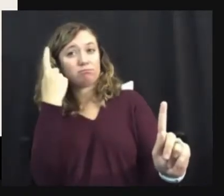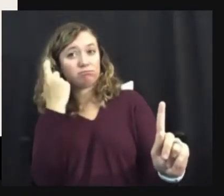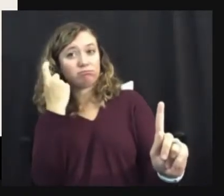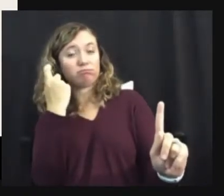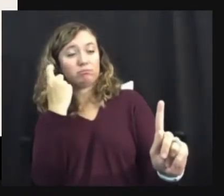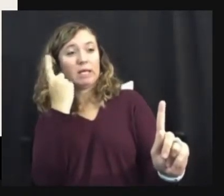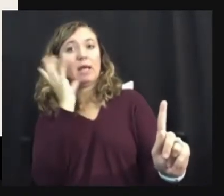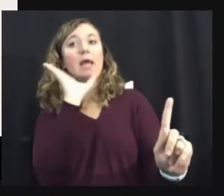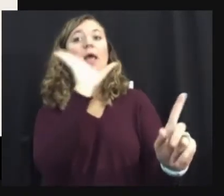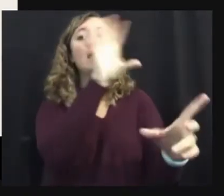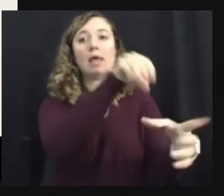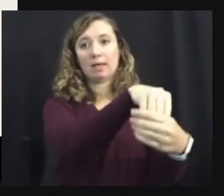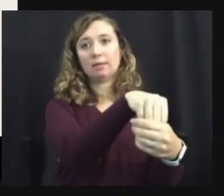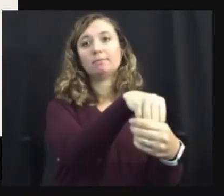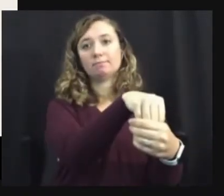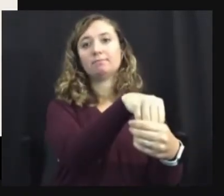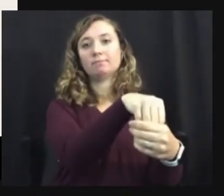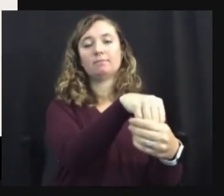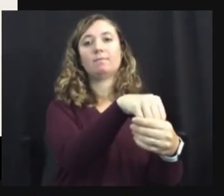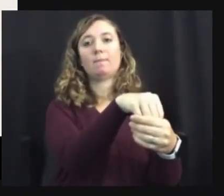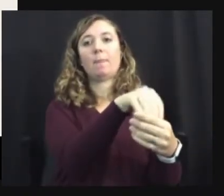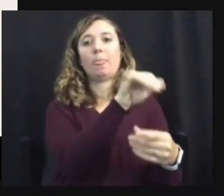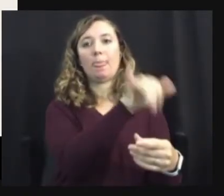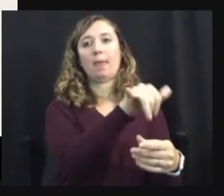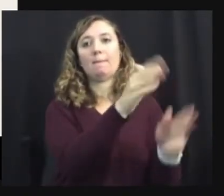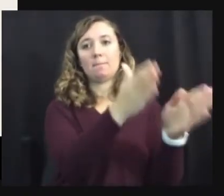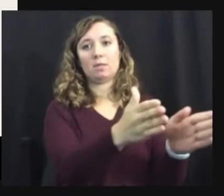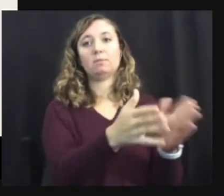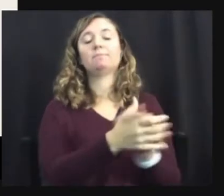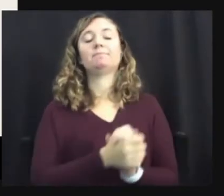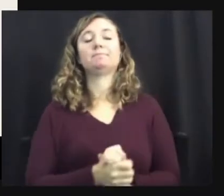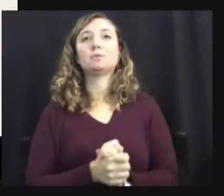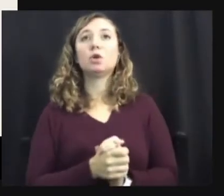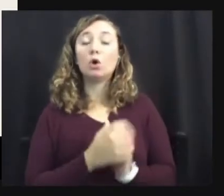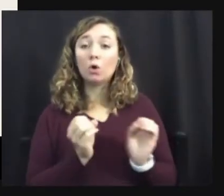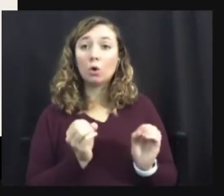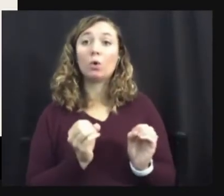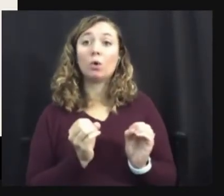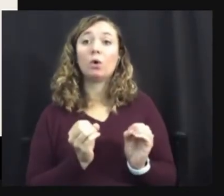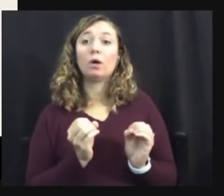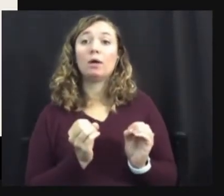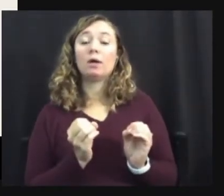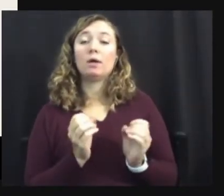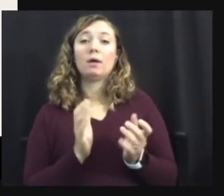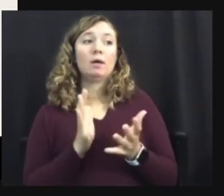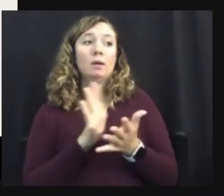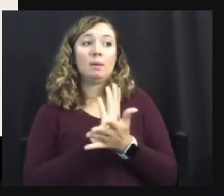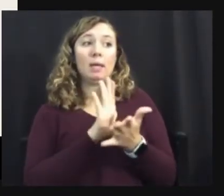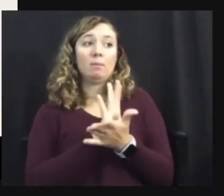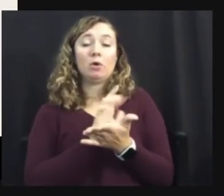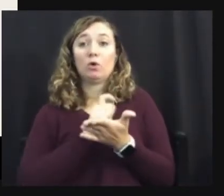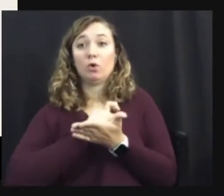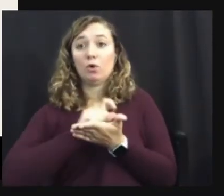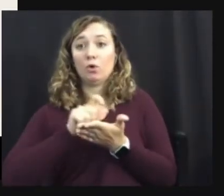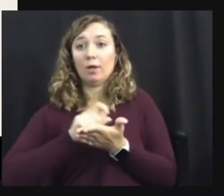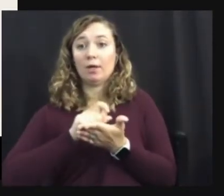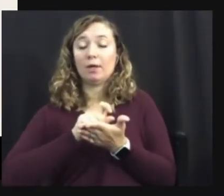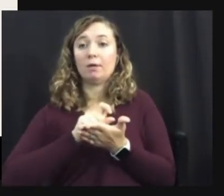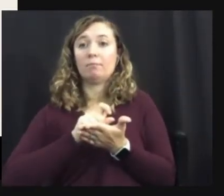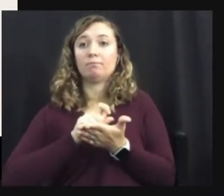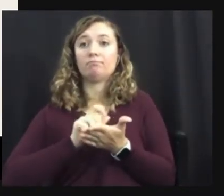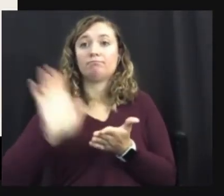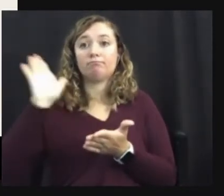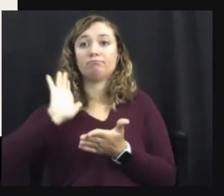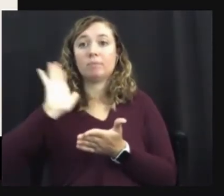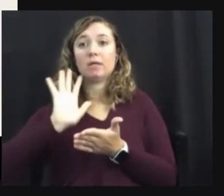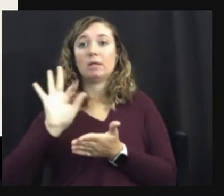on the inside of the person. Um, and so these, these papers that were written first in 1926